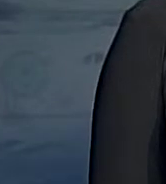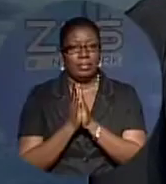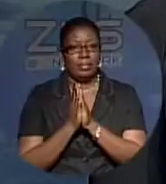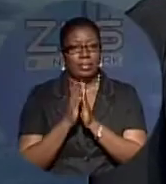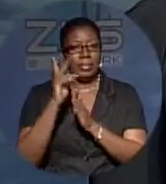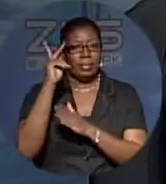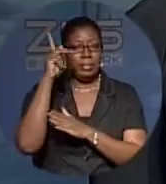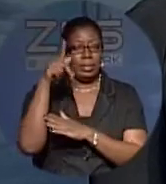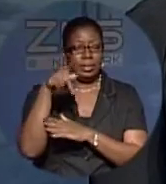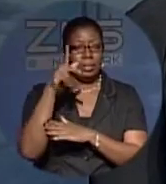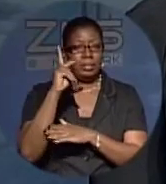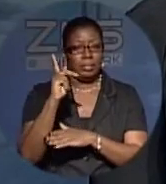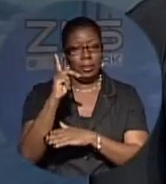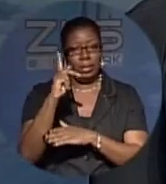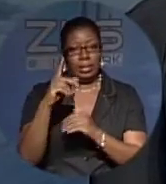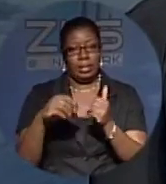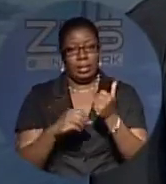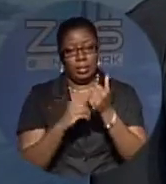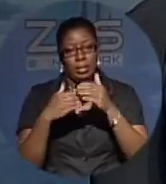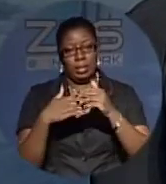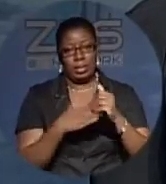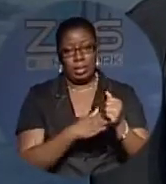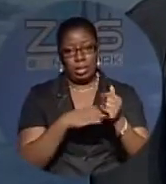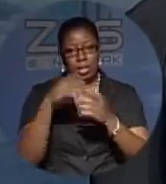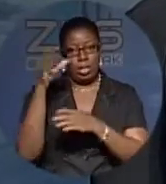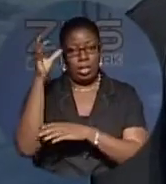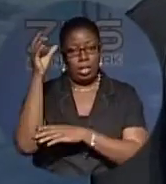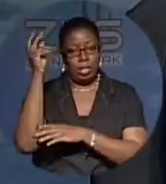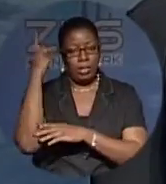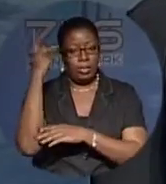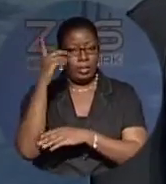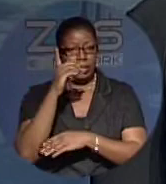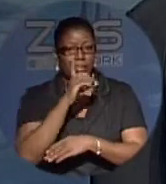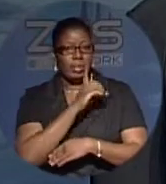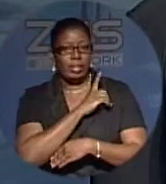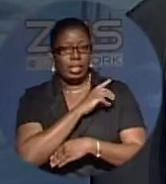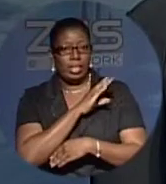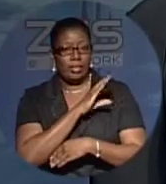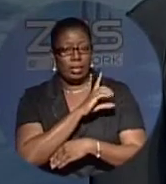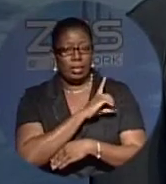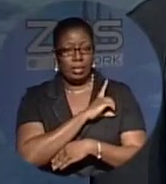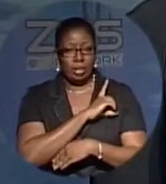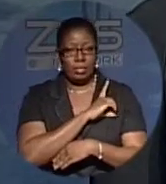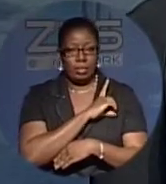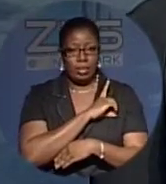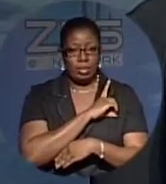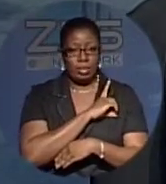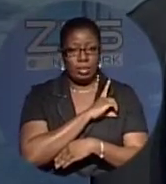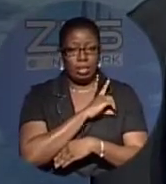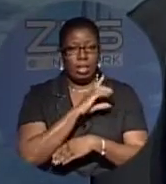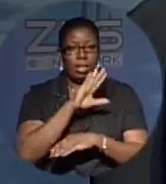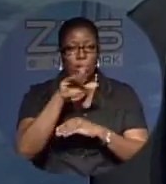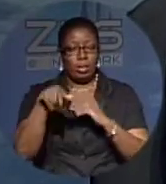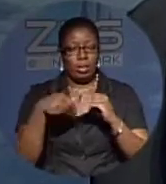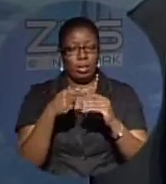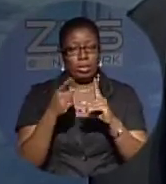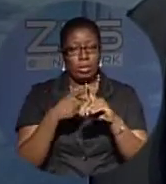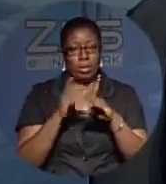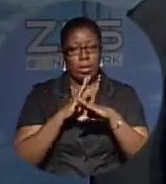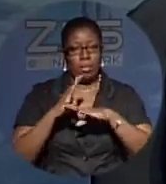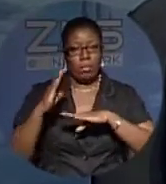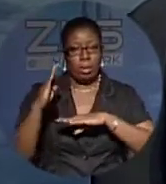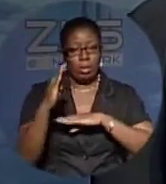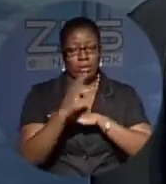Progressive Liberal Party Deputy Leader Philip Brave Davis has called the new constituency boundaries report manifestly unfair to voters.